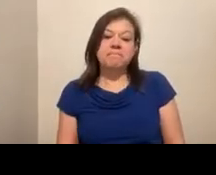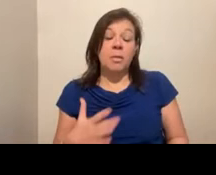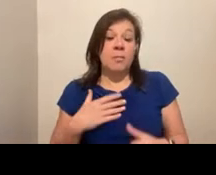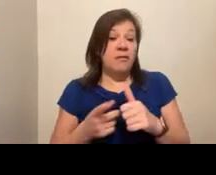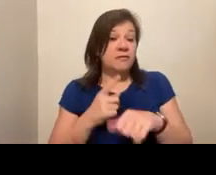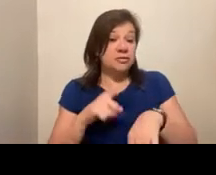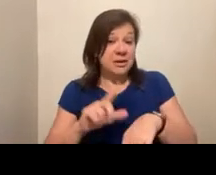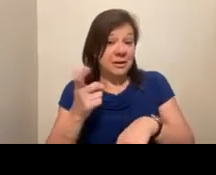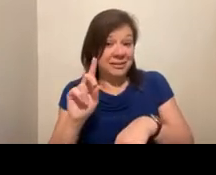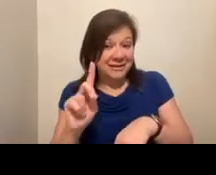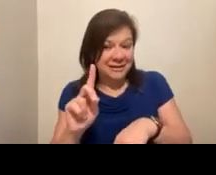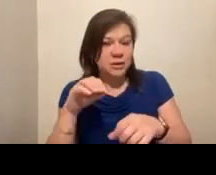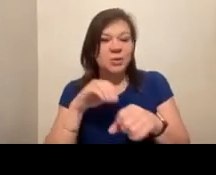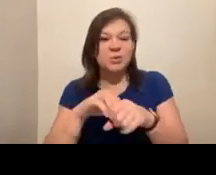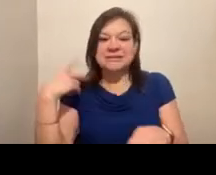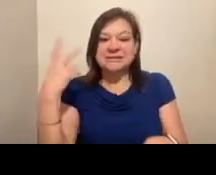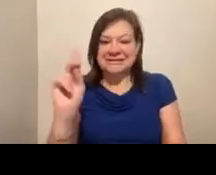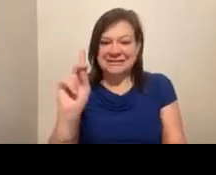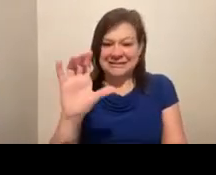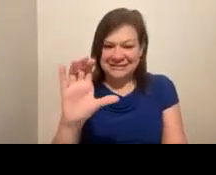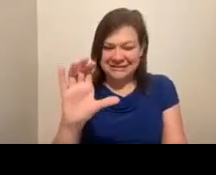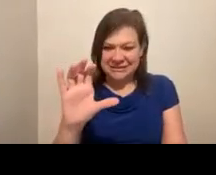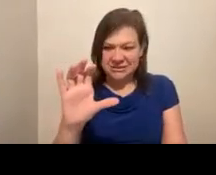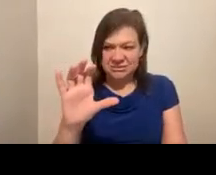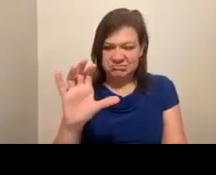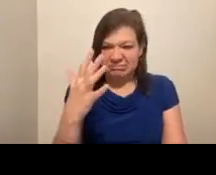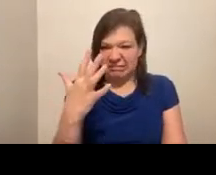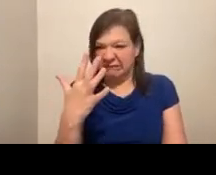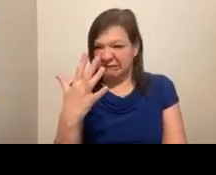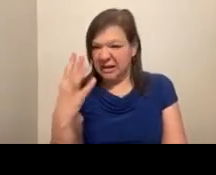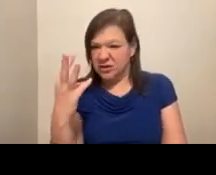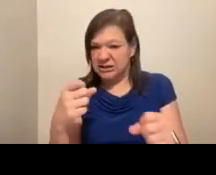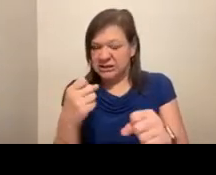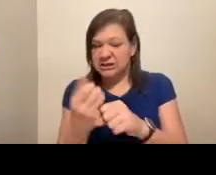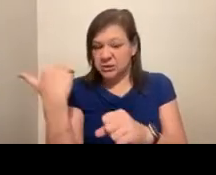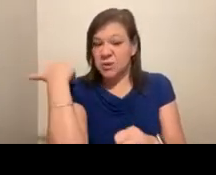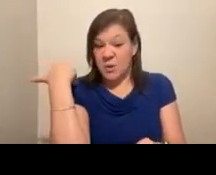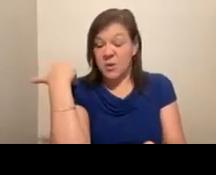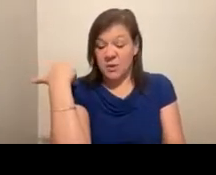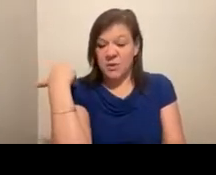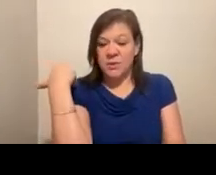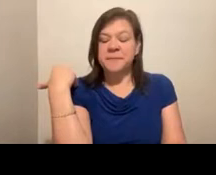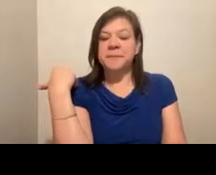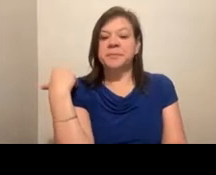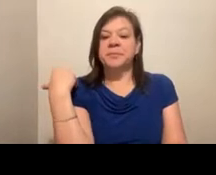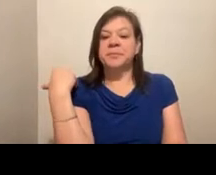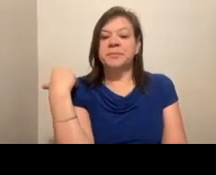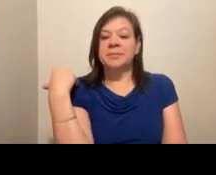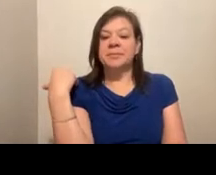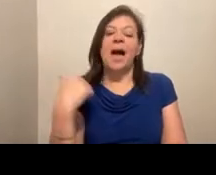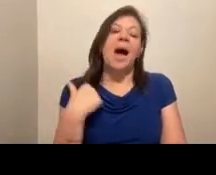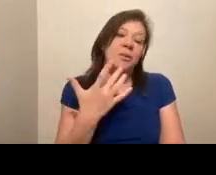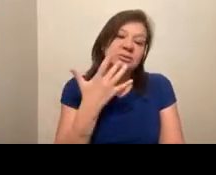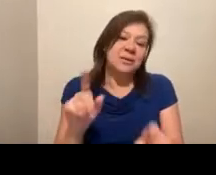was in DC, probably five or six years ago now. And I was also fortunate, like Tina,